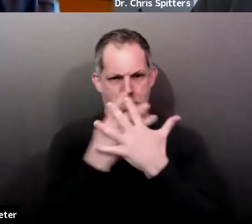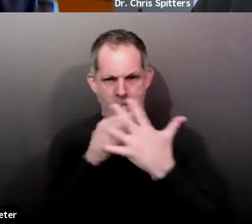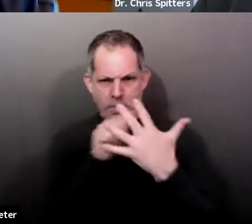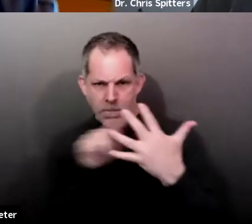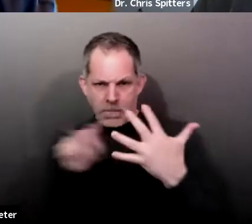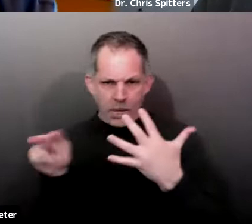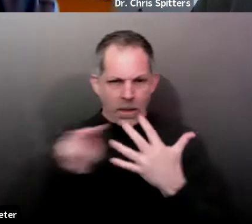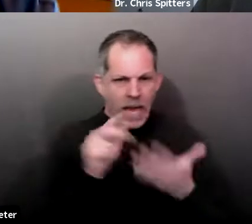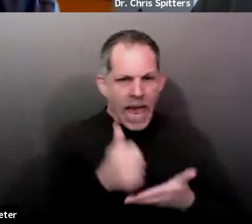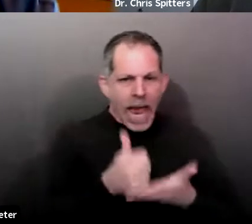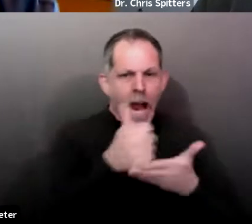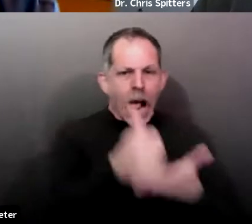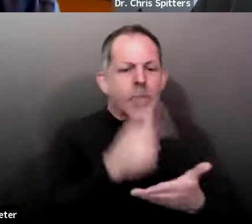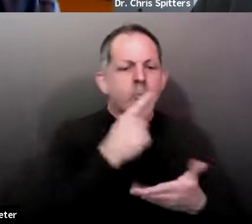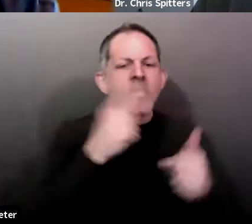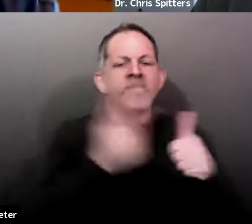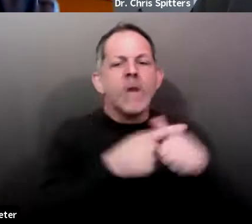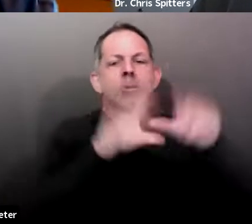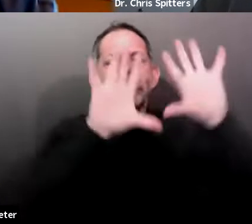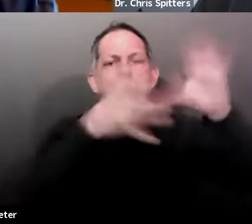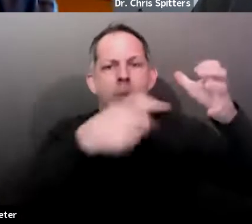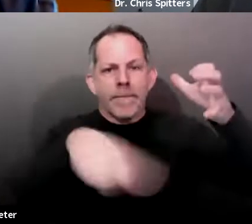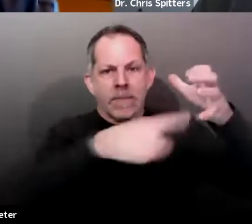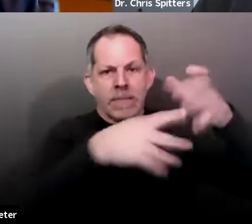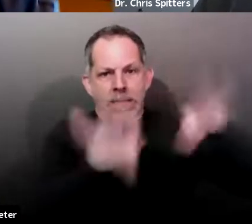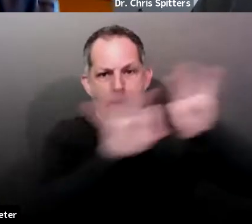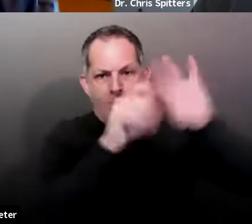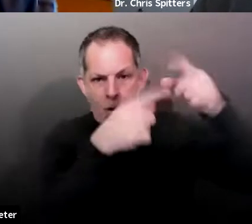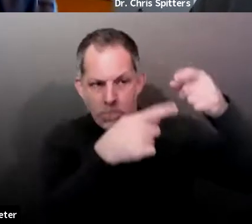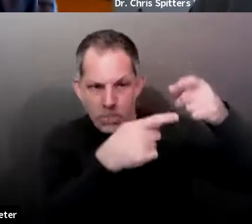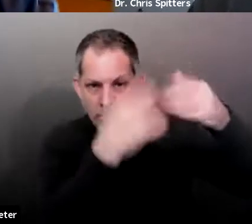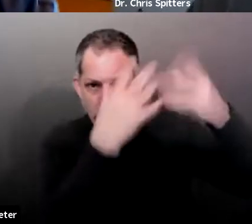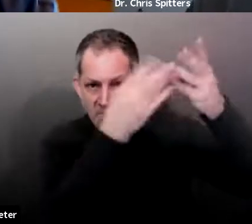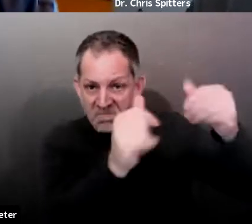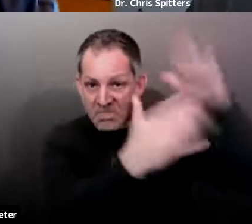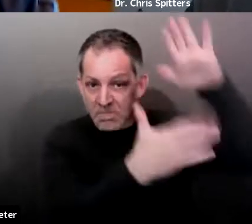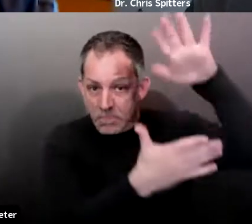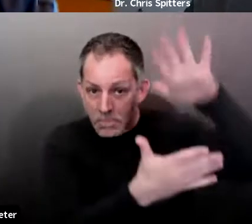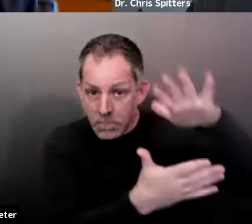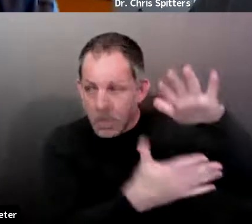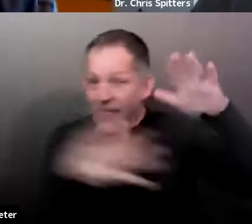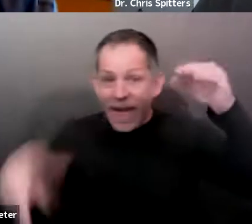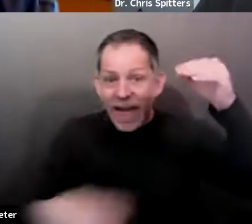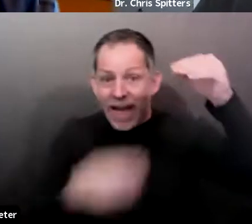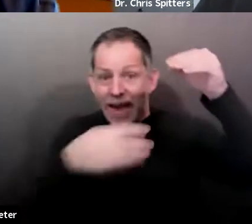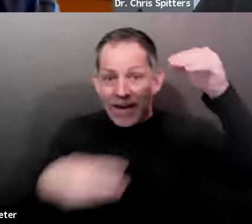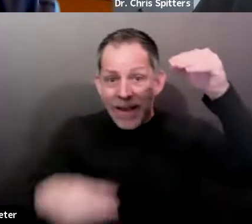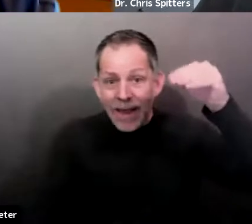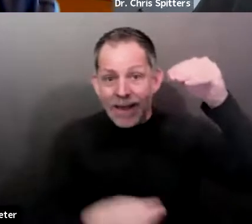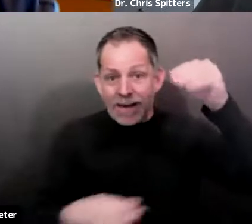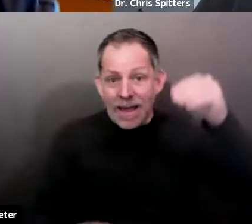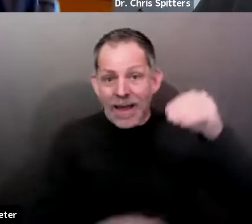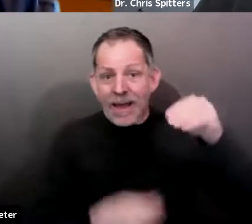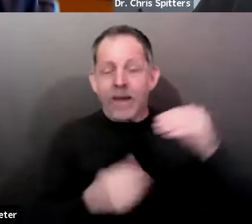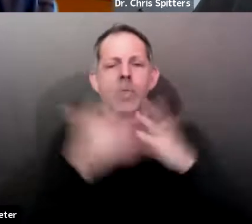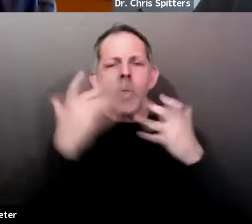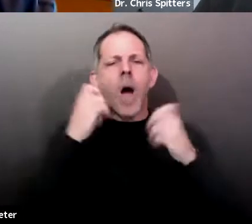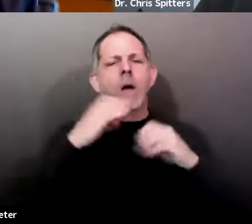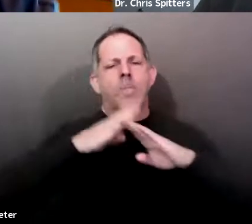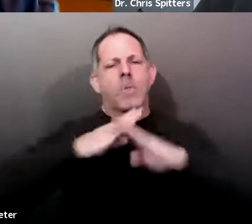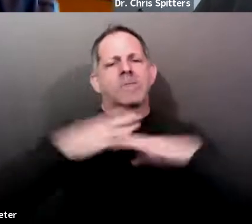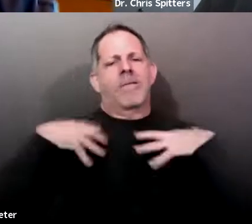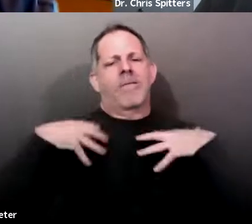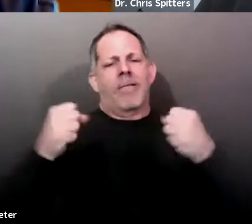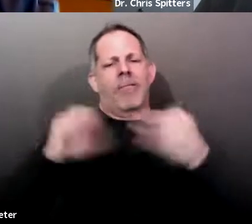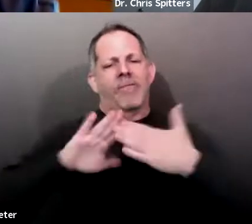eligible first. And, uh, so it's really for the health of the community that just respect the phases, uh, and, um, uh,